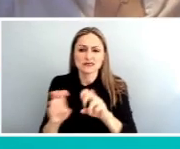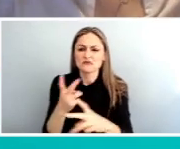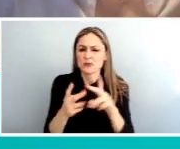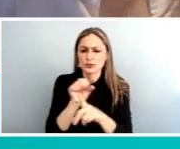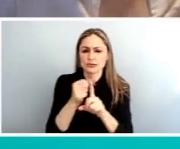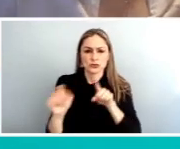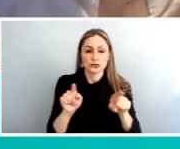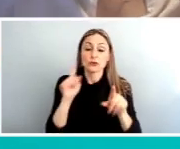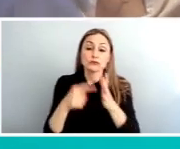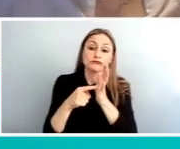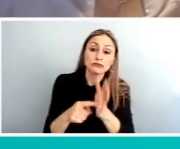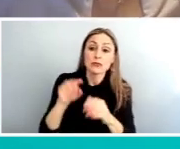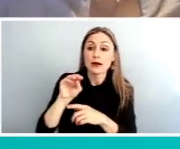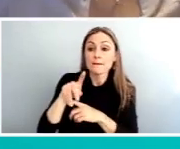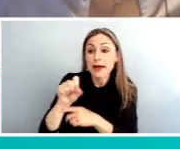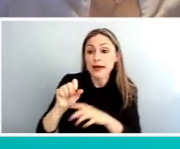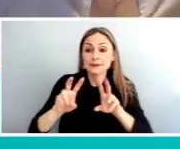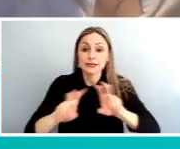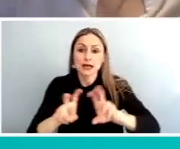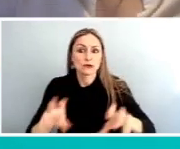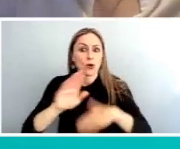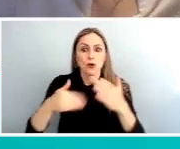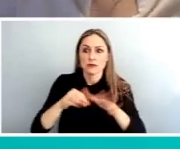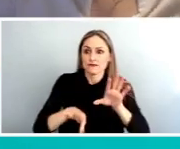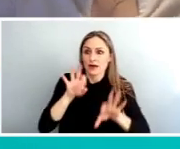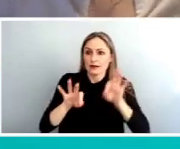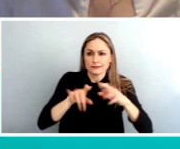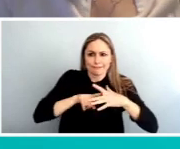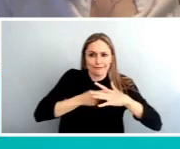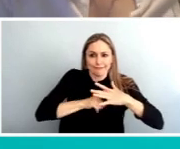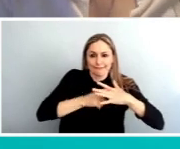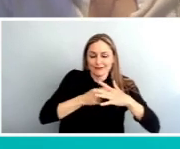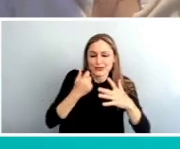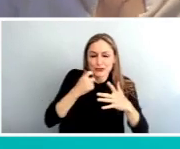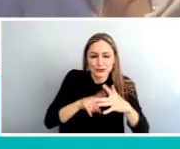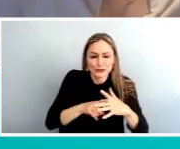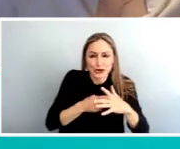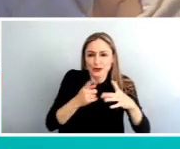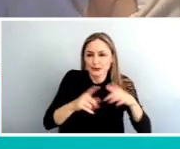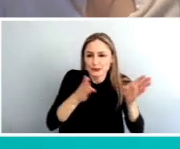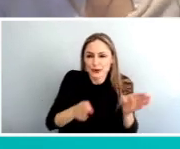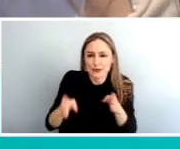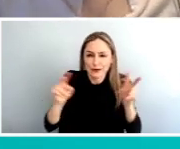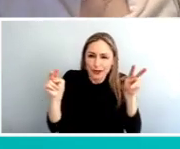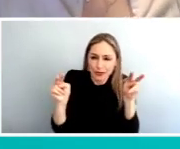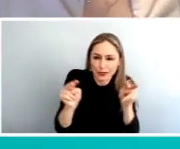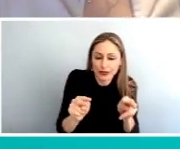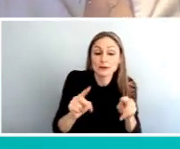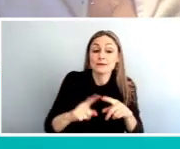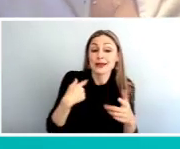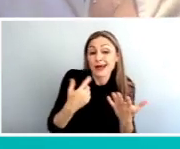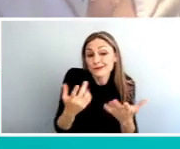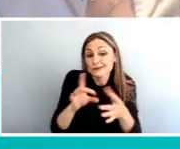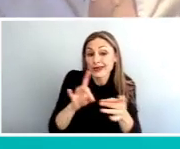some analysis. All the findings are preliminary. We've just started to prepare some of these and look at them. But as I mentioned, the state of the system is a really important